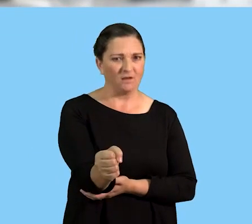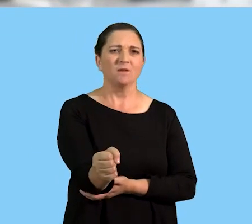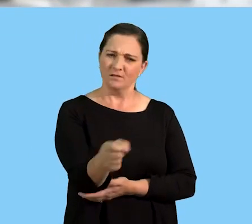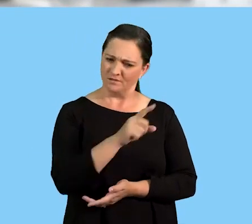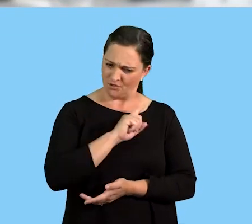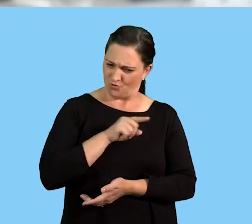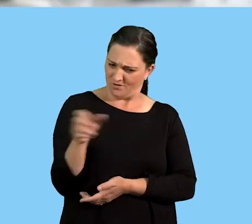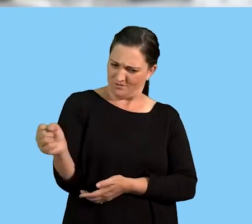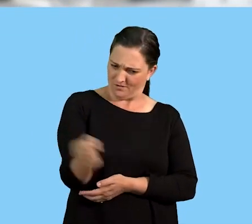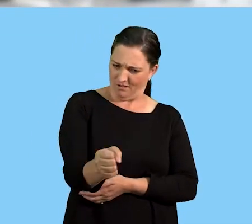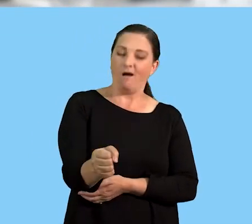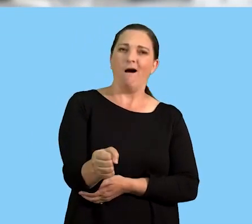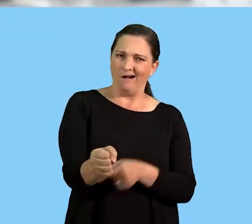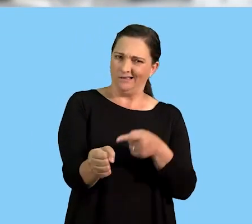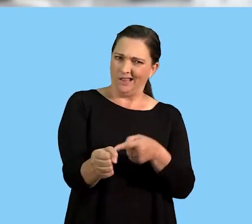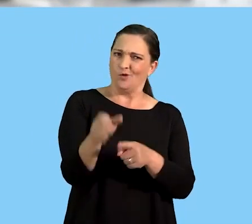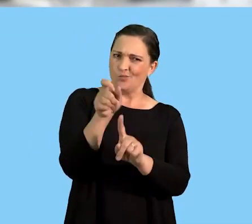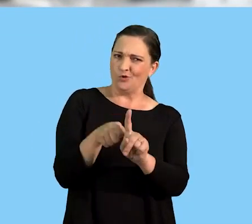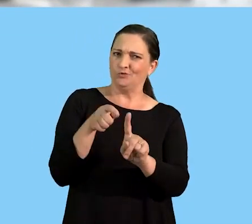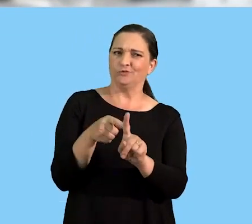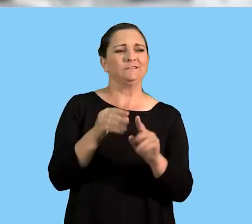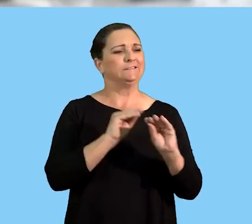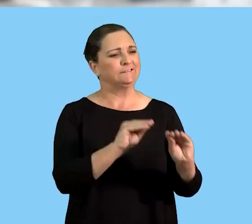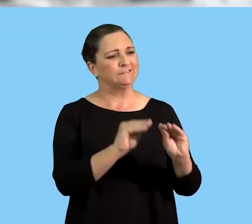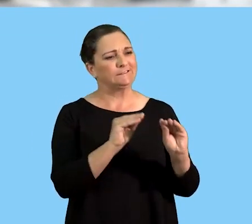key performance area will be to teach.